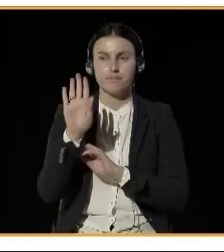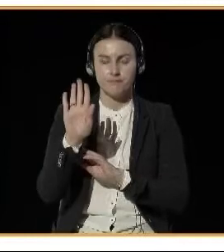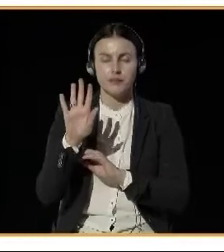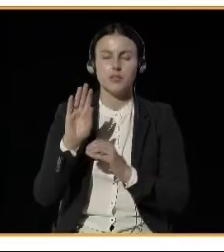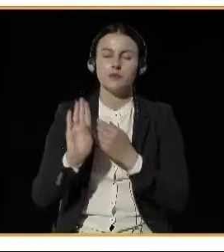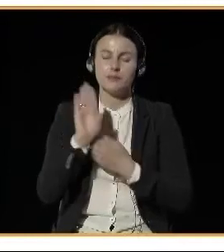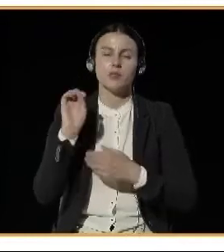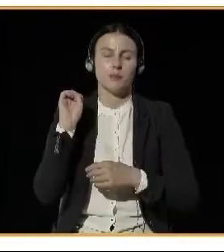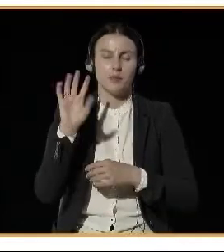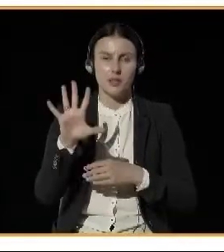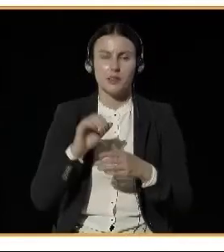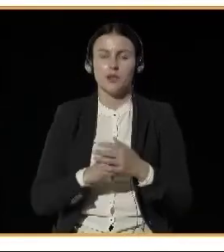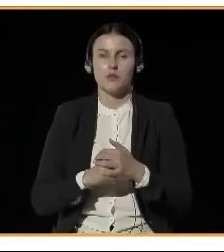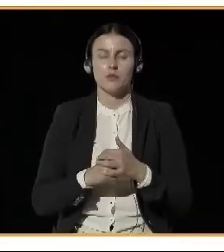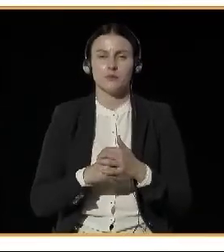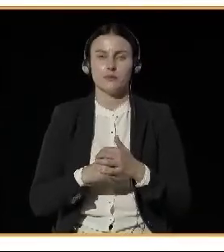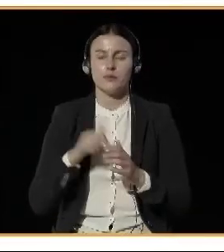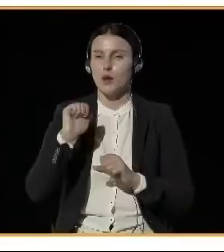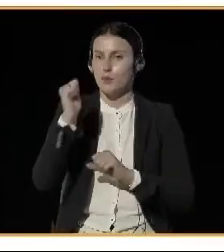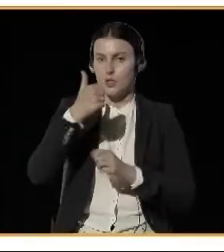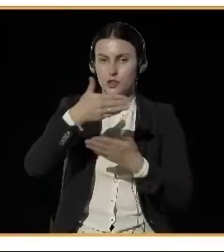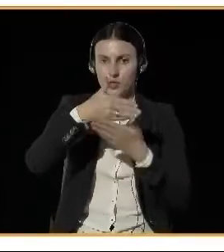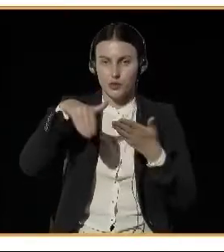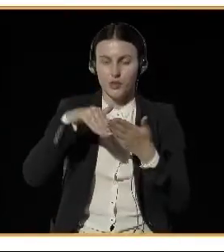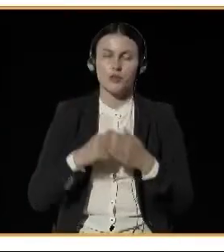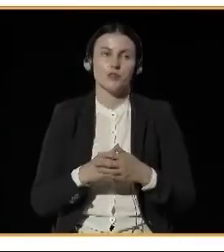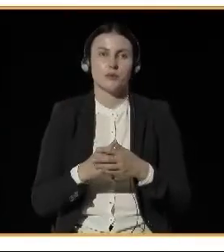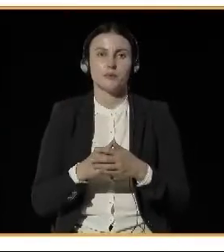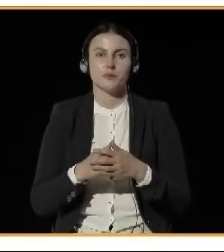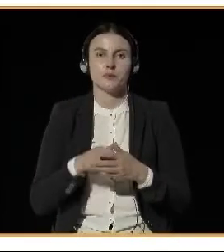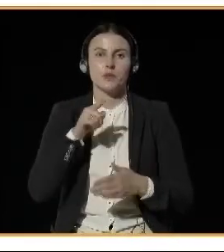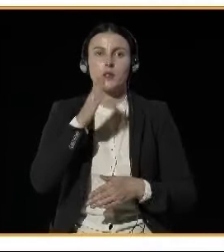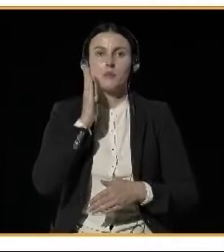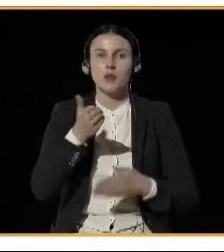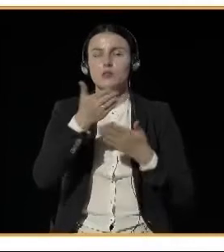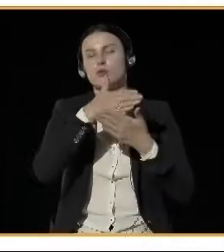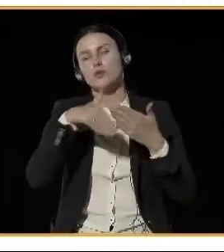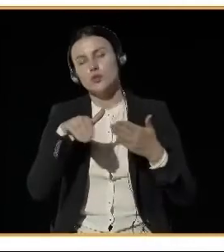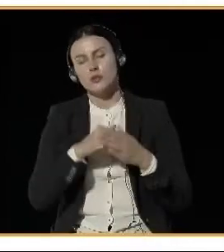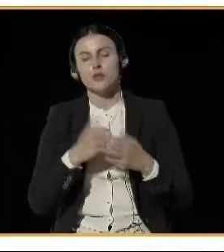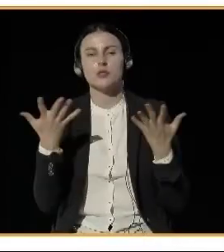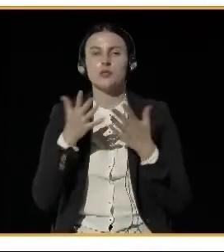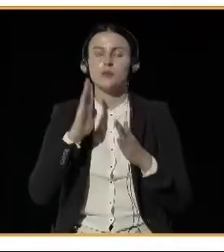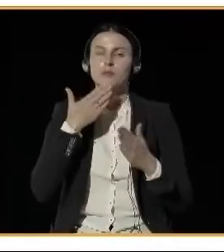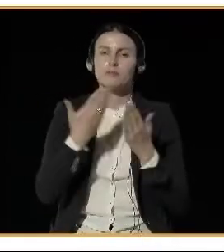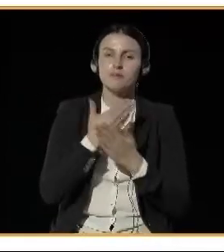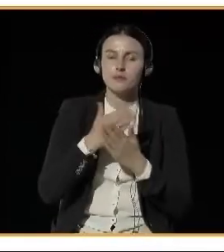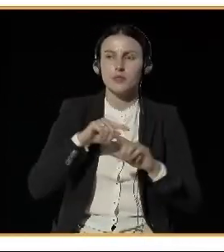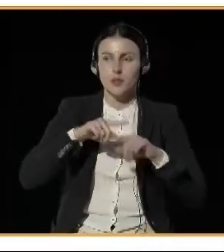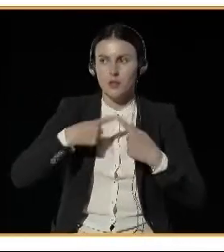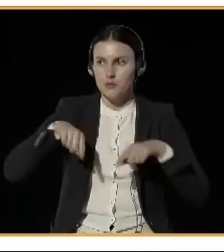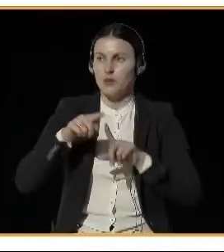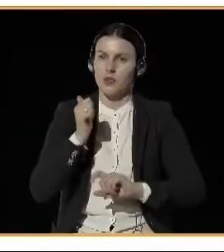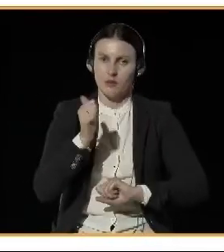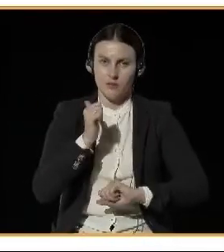Basically first part, this will be part with speeches of our experts and the second part will be